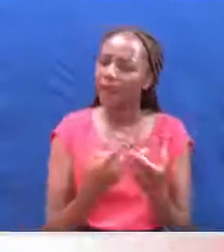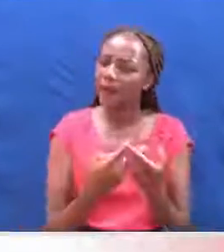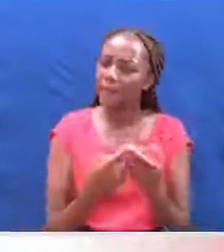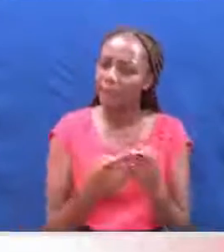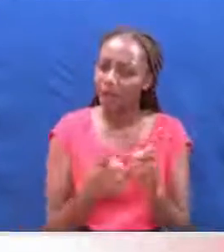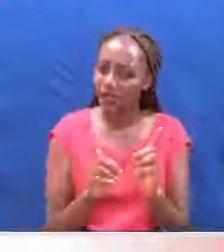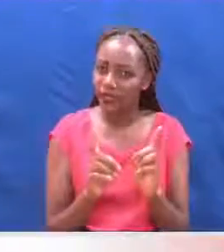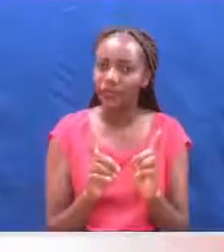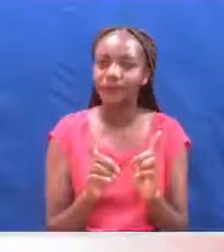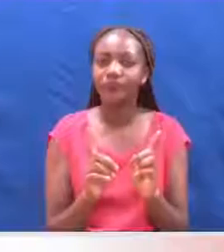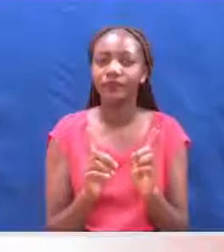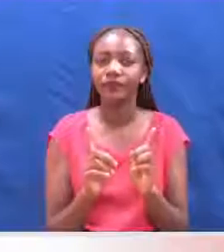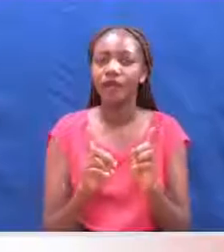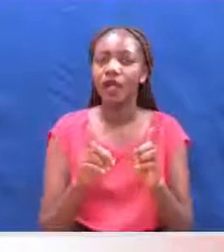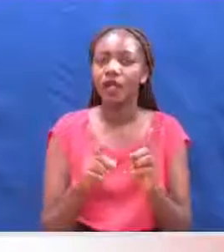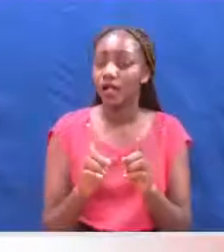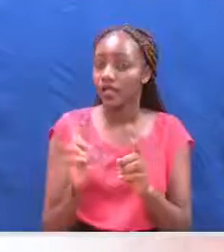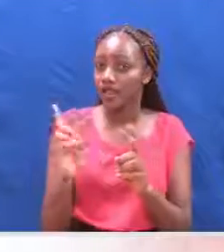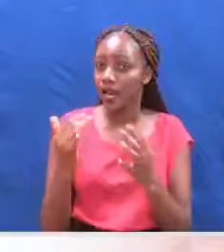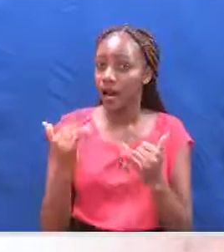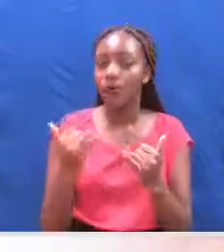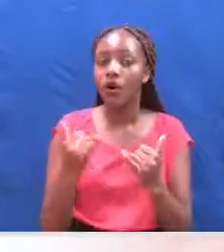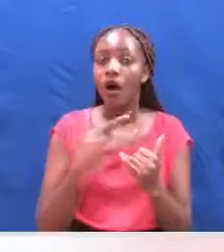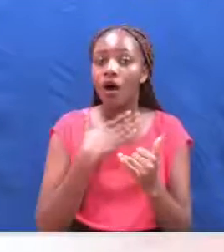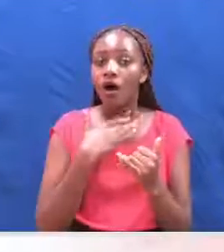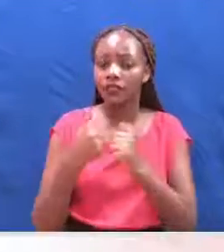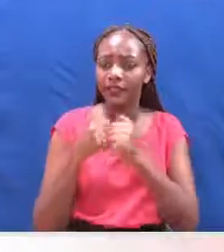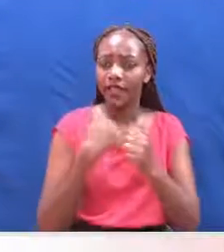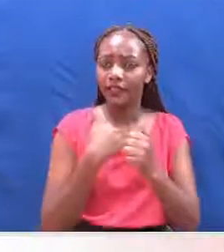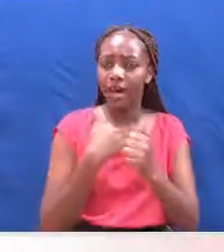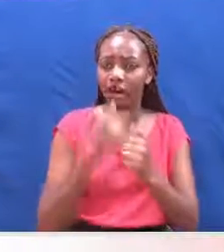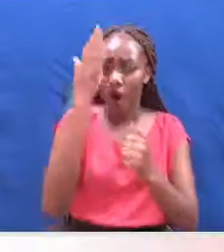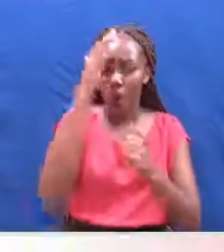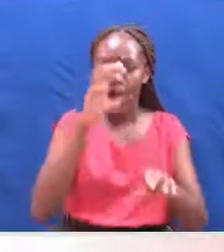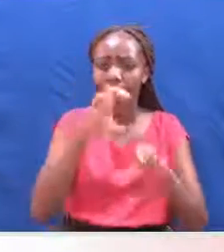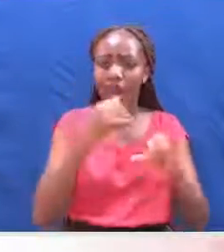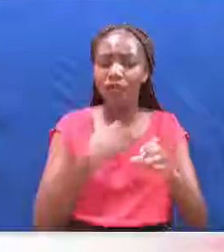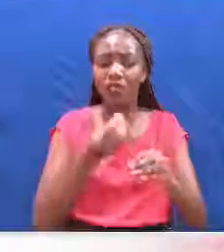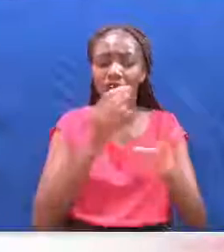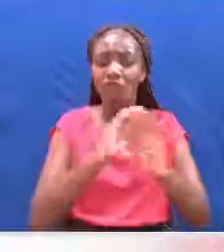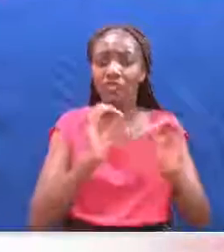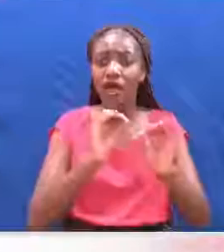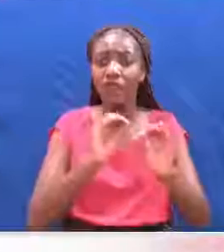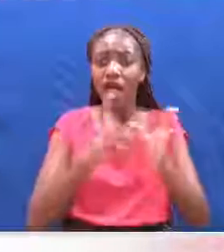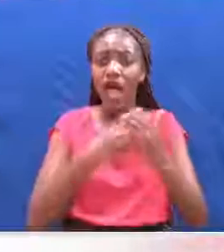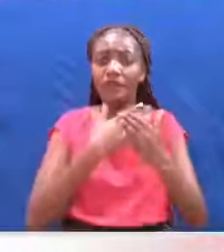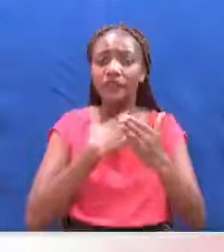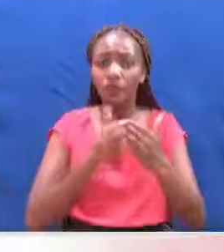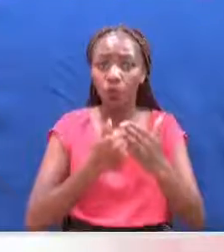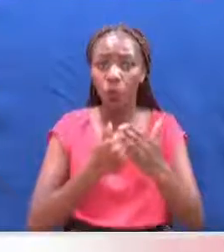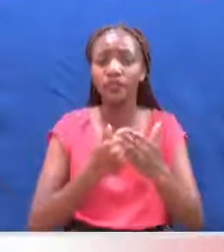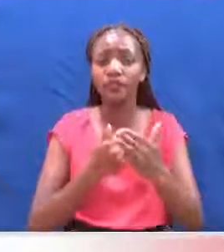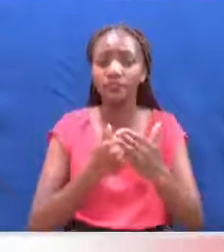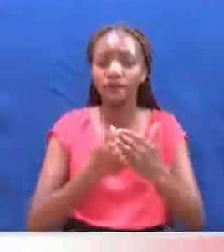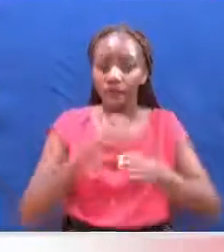availability of quality feeds still remains a major challenge to many farmers, creating an avenue for some entrepreneurs